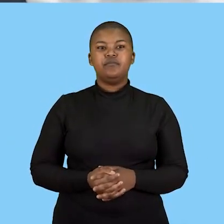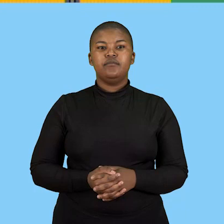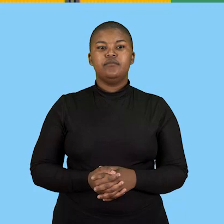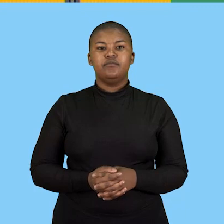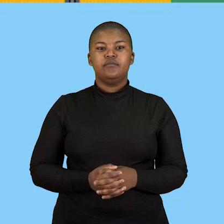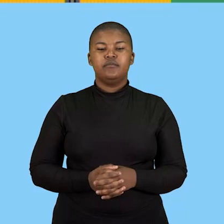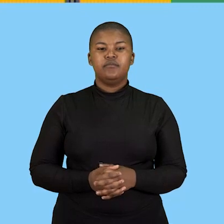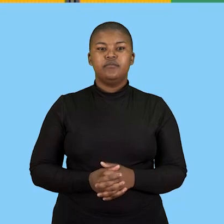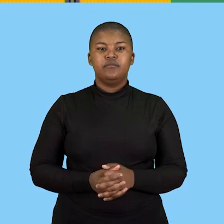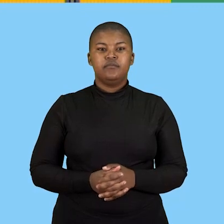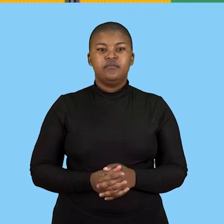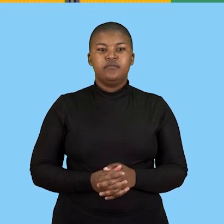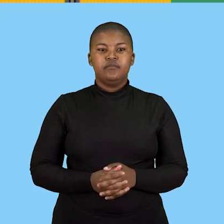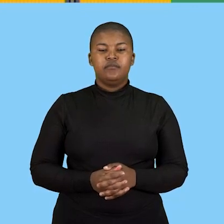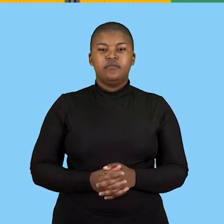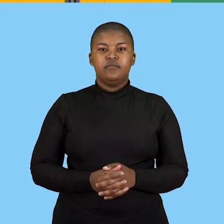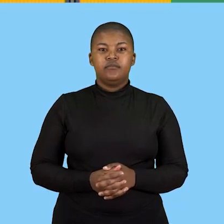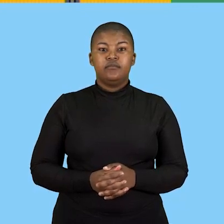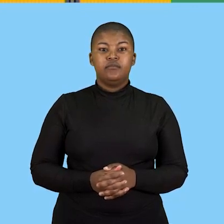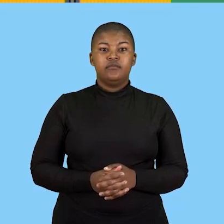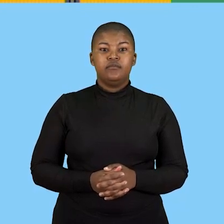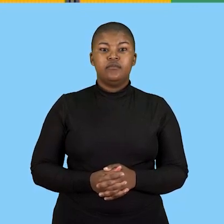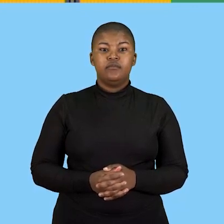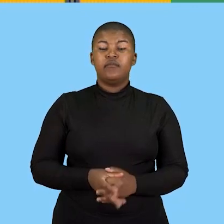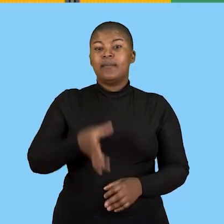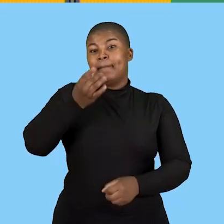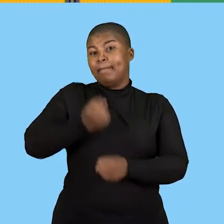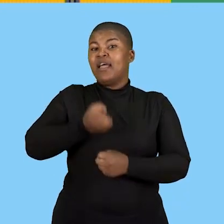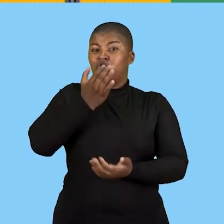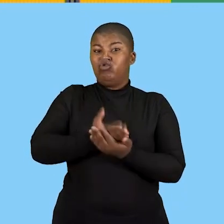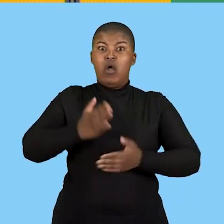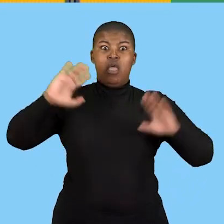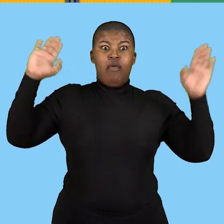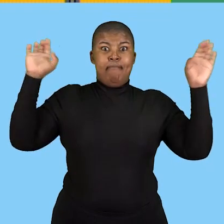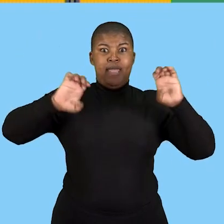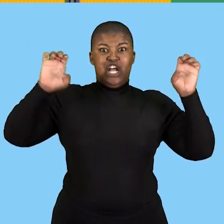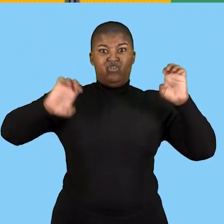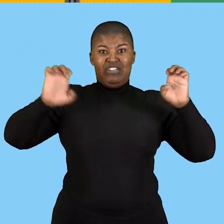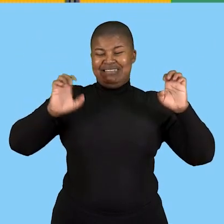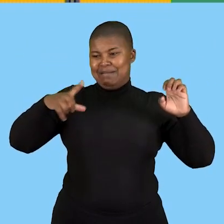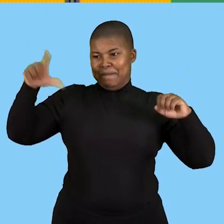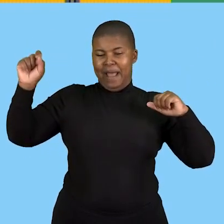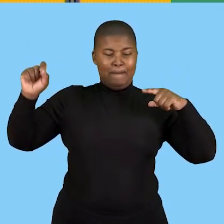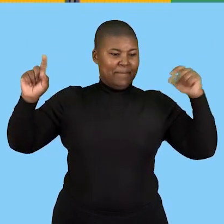and then another responsibility of the employer is to ensure that emergency exit door signs should be